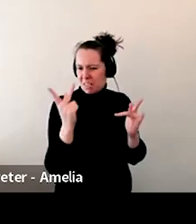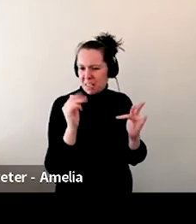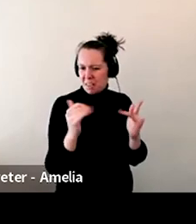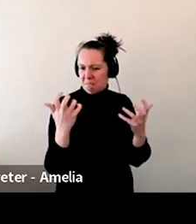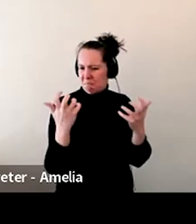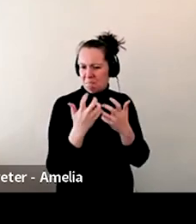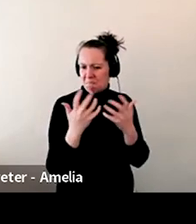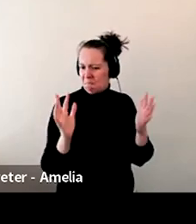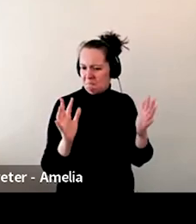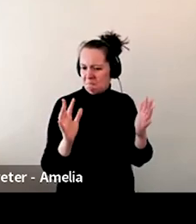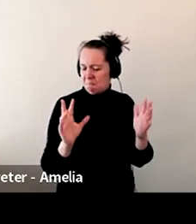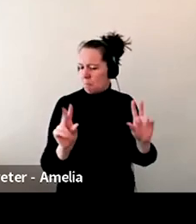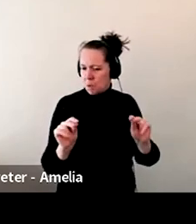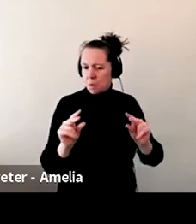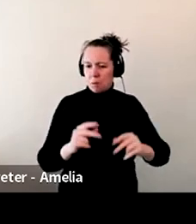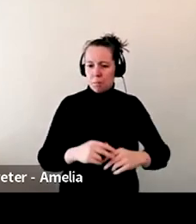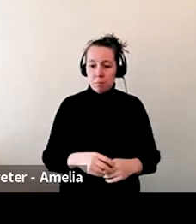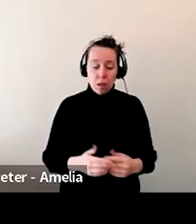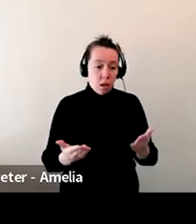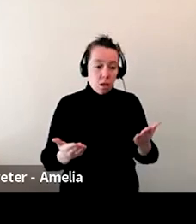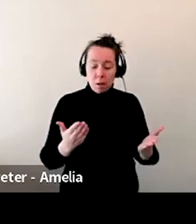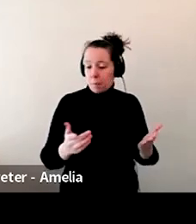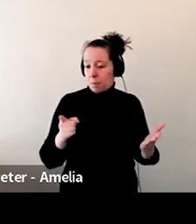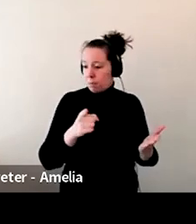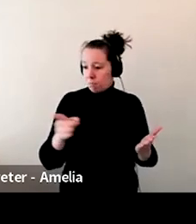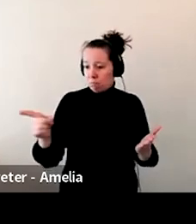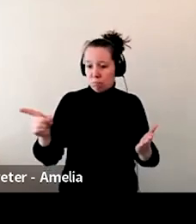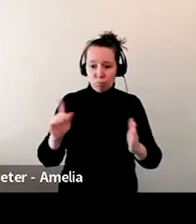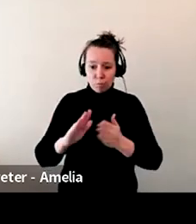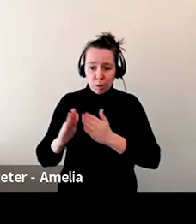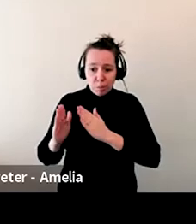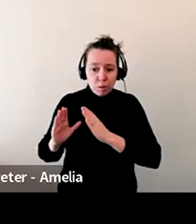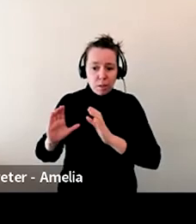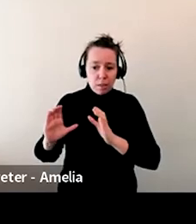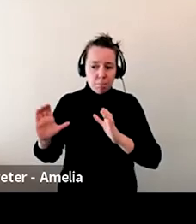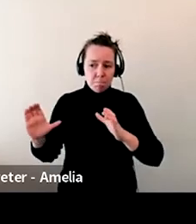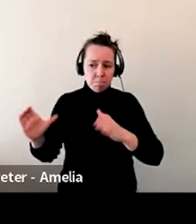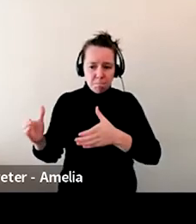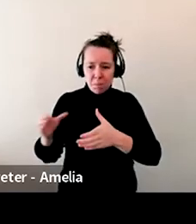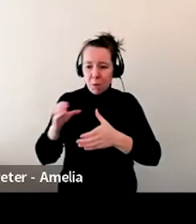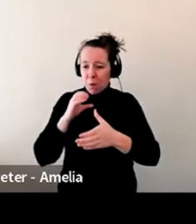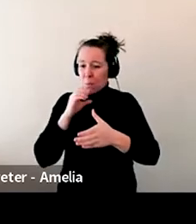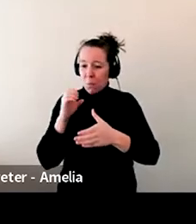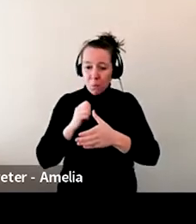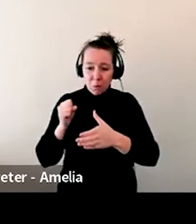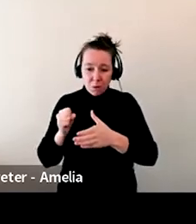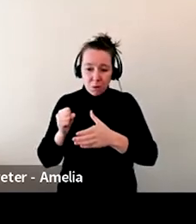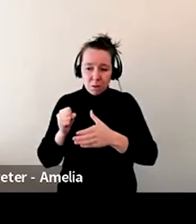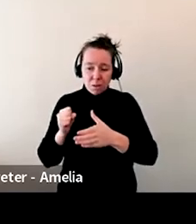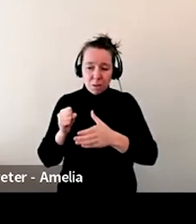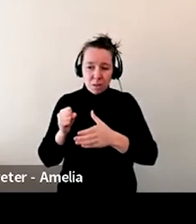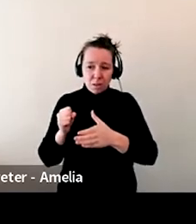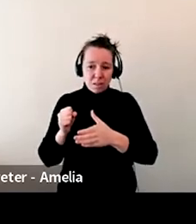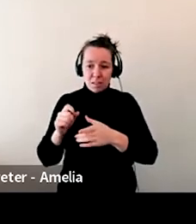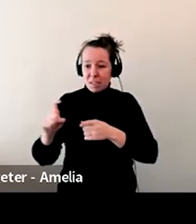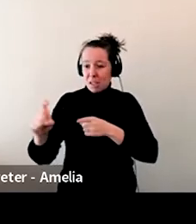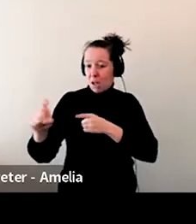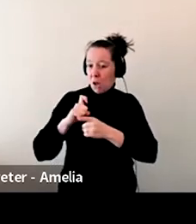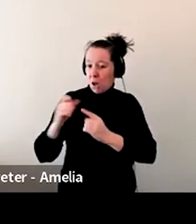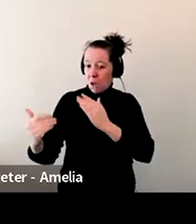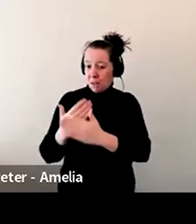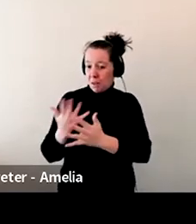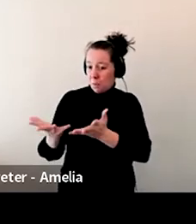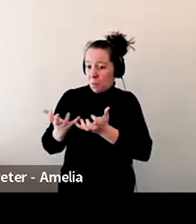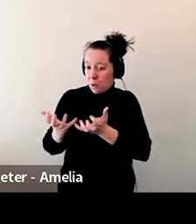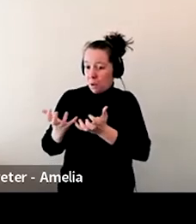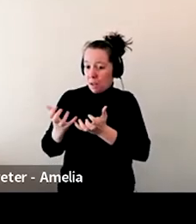I don't know if that's just because our community skews older or if it's a a bit that again, like people don't think to